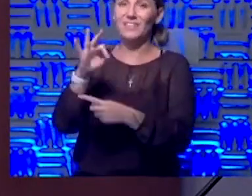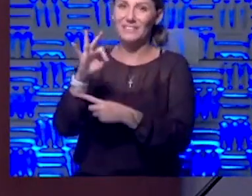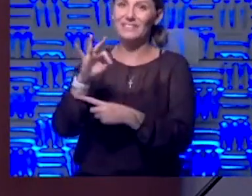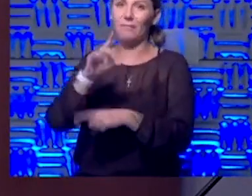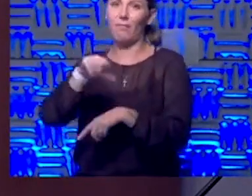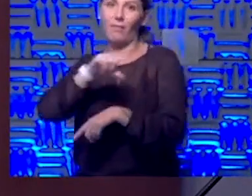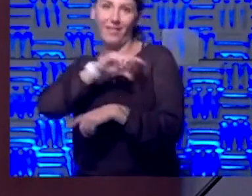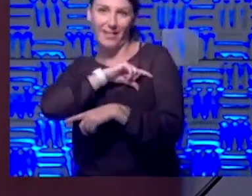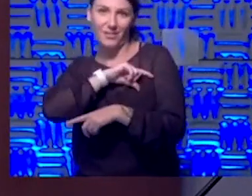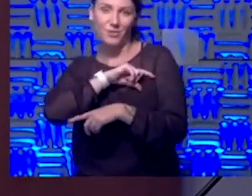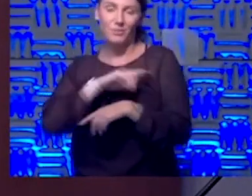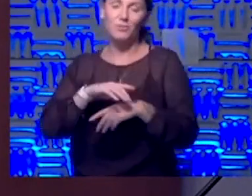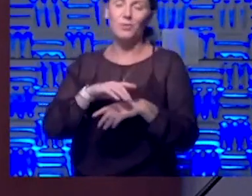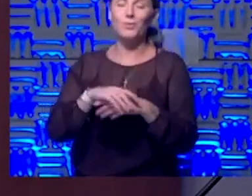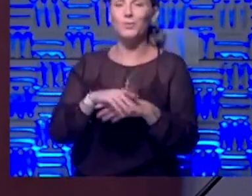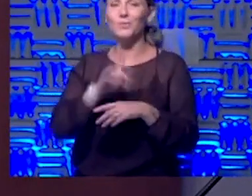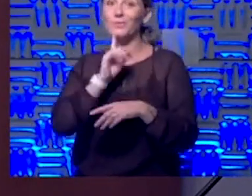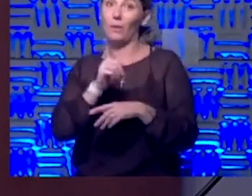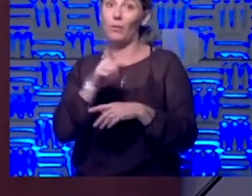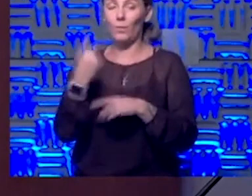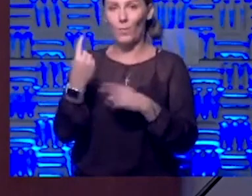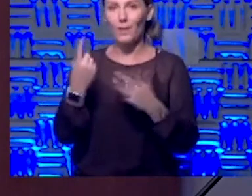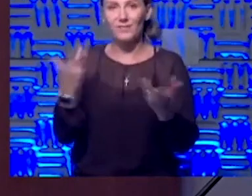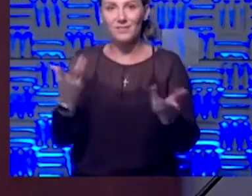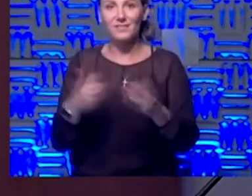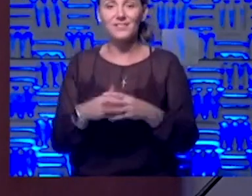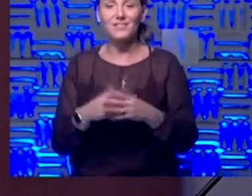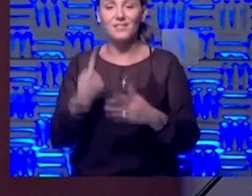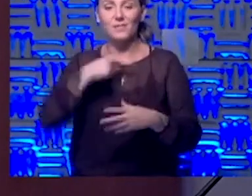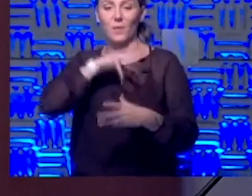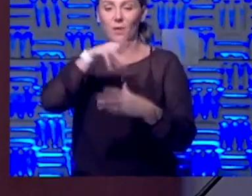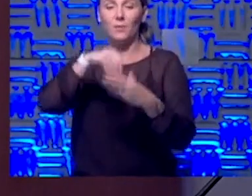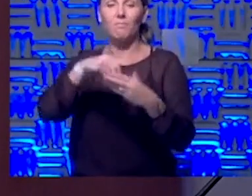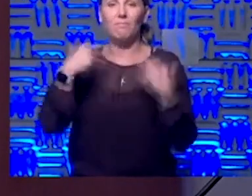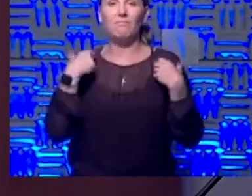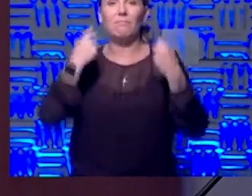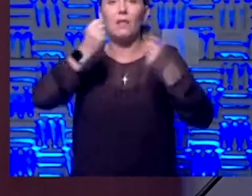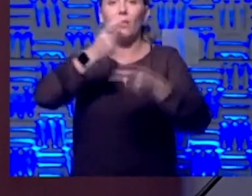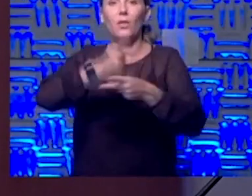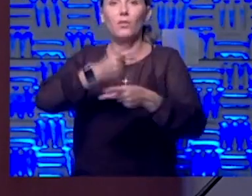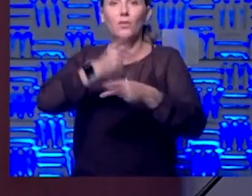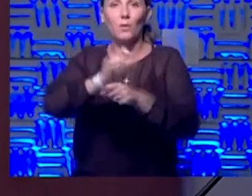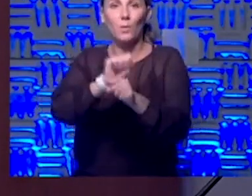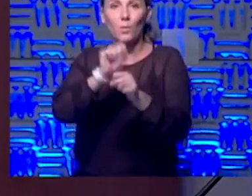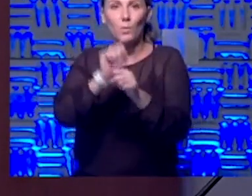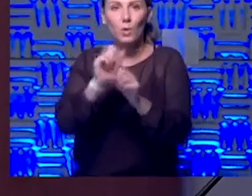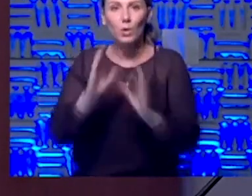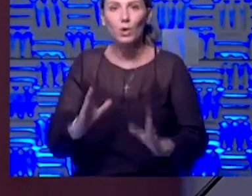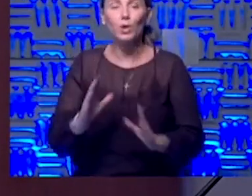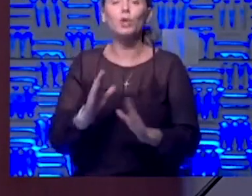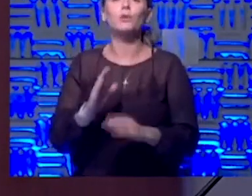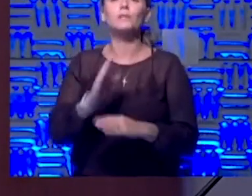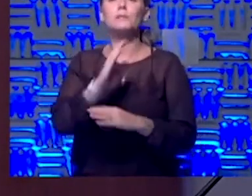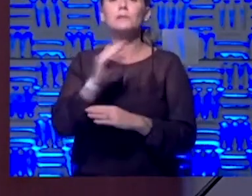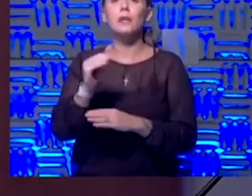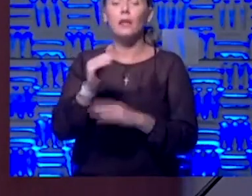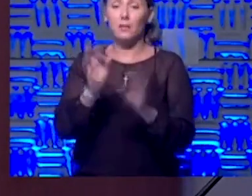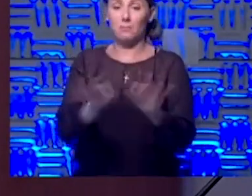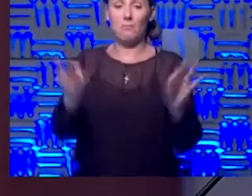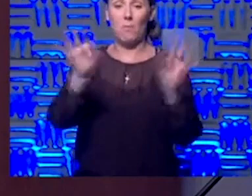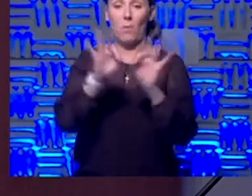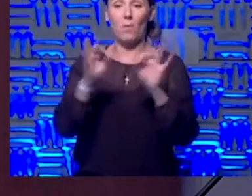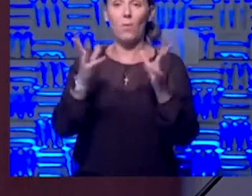at risk. So, we are definitely enrolling healthcare workers. But importantly, we want to enroll